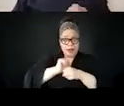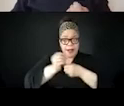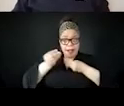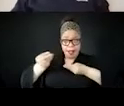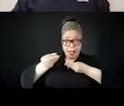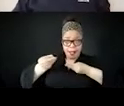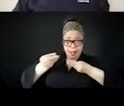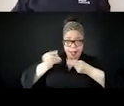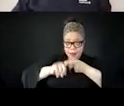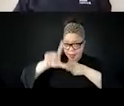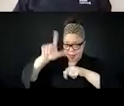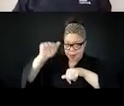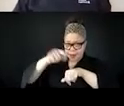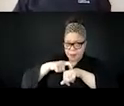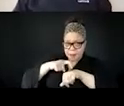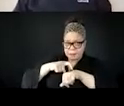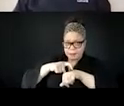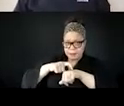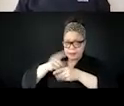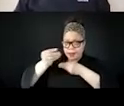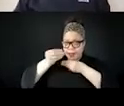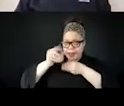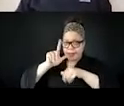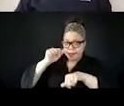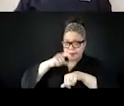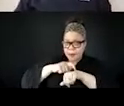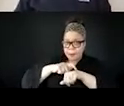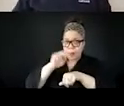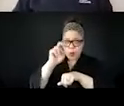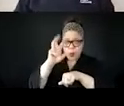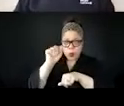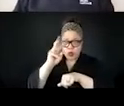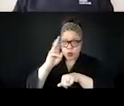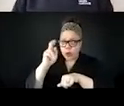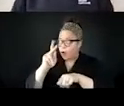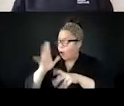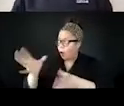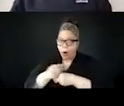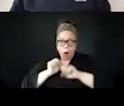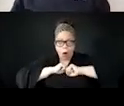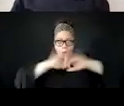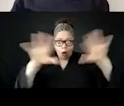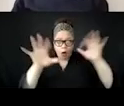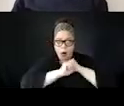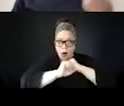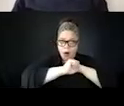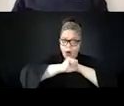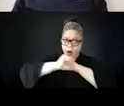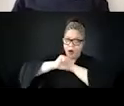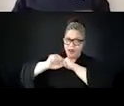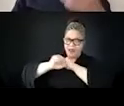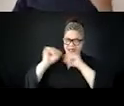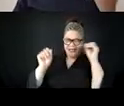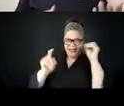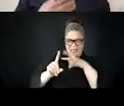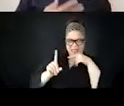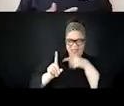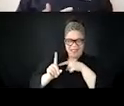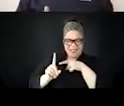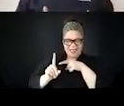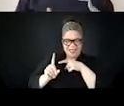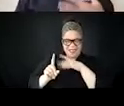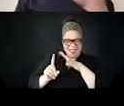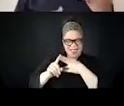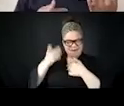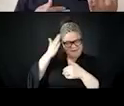And she attempted because of this attempted to take her own life leading to the loss of her pregnancy. And every year on the anniversary of the loss